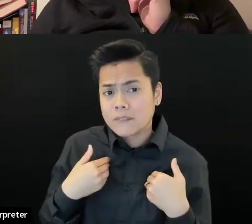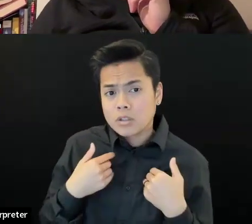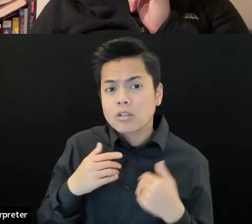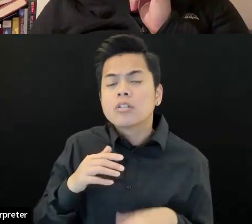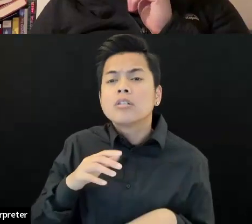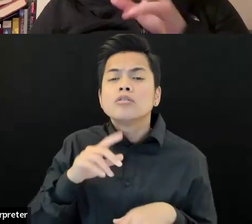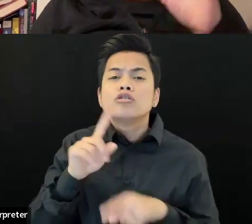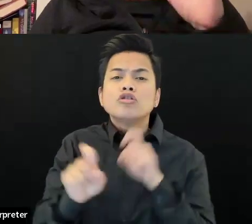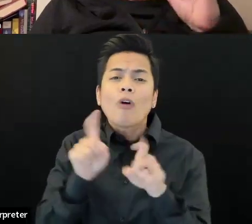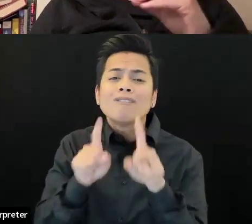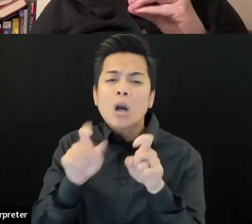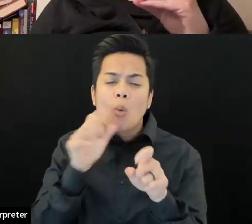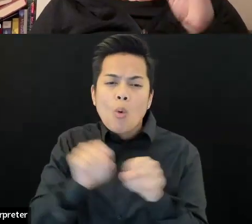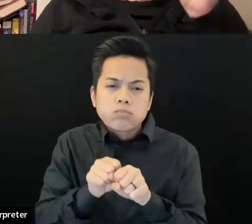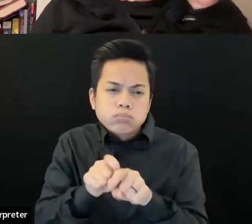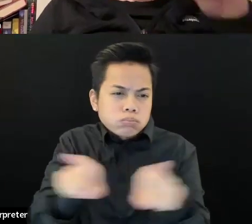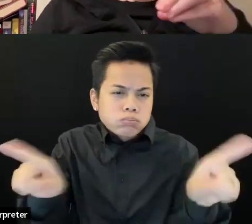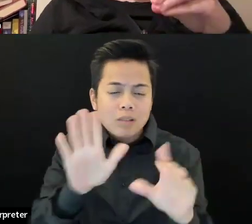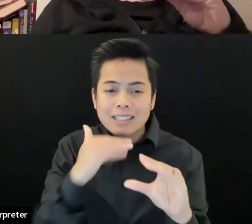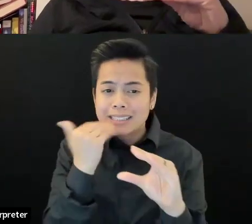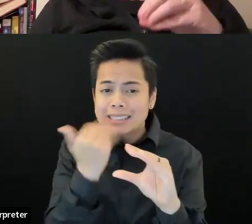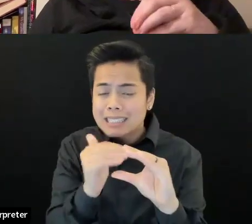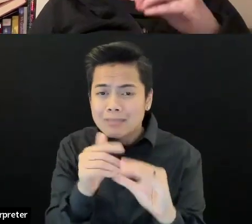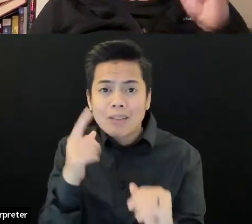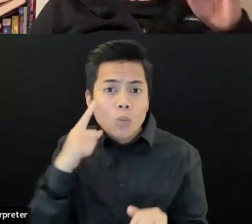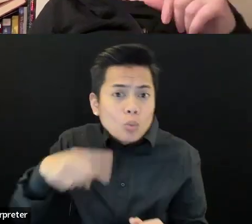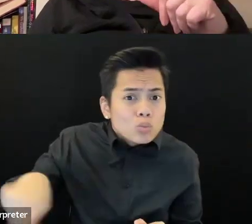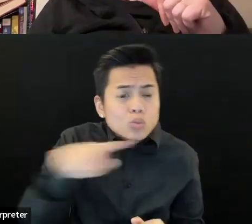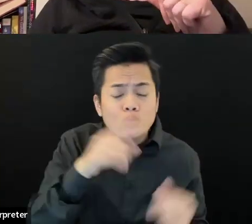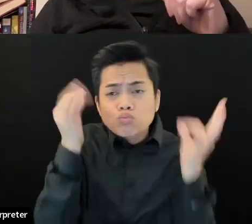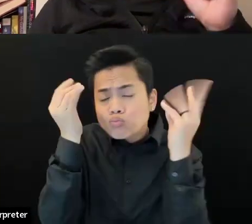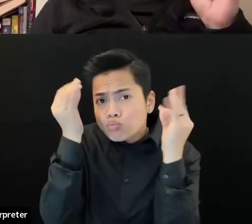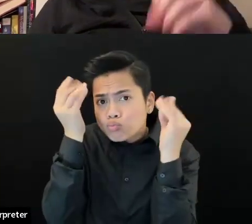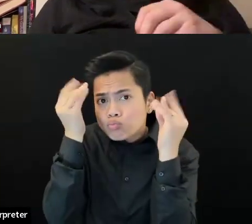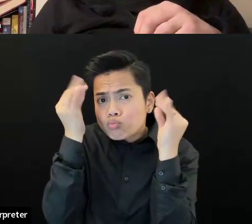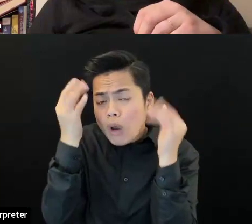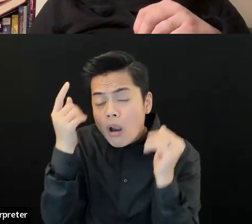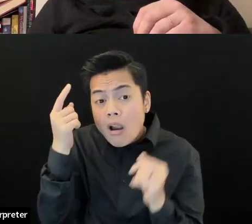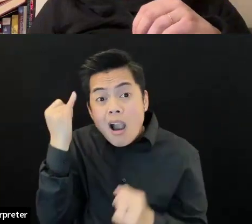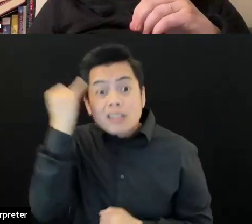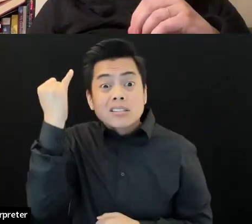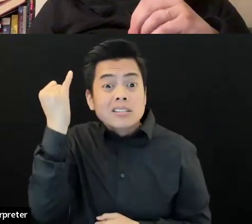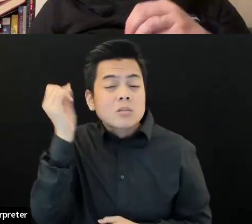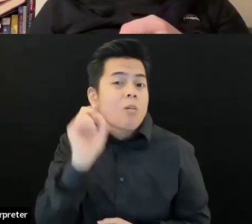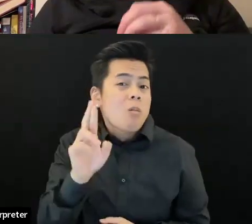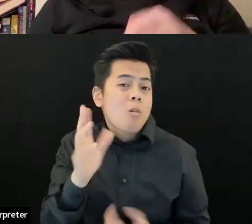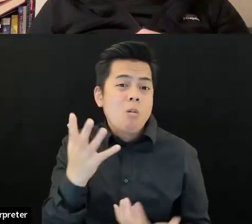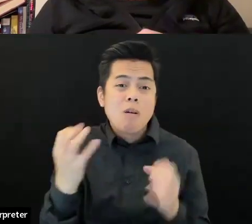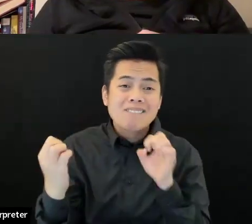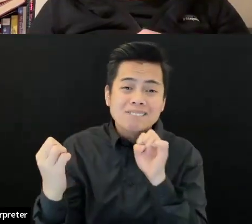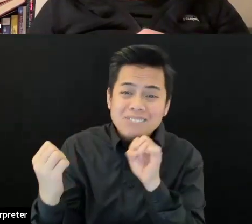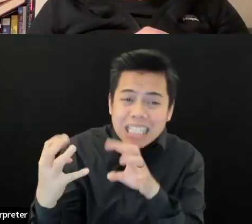and you didn't have a chance to say it, or you have additional feedback, we would love to get your